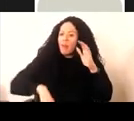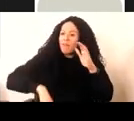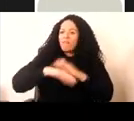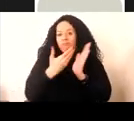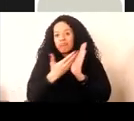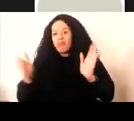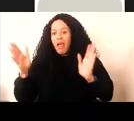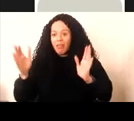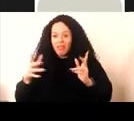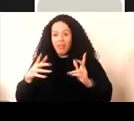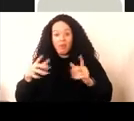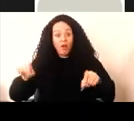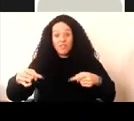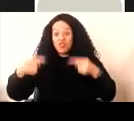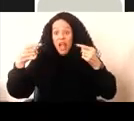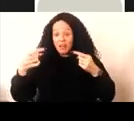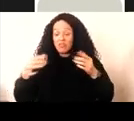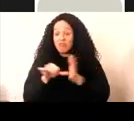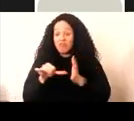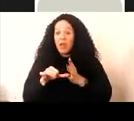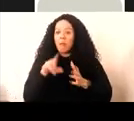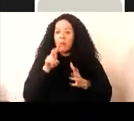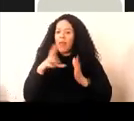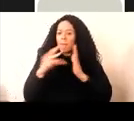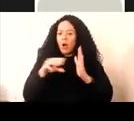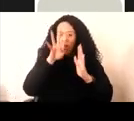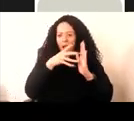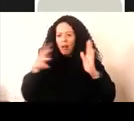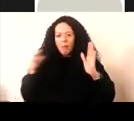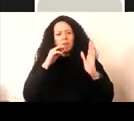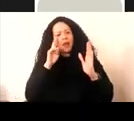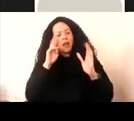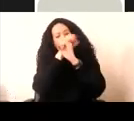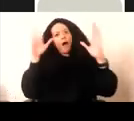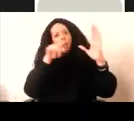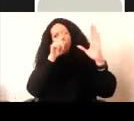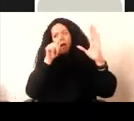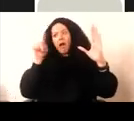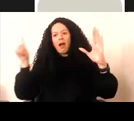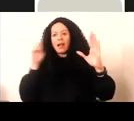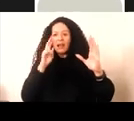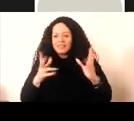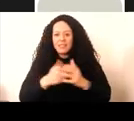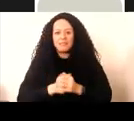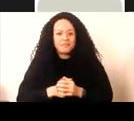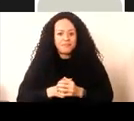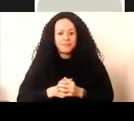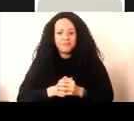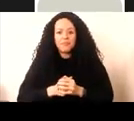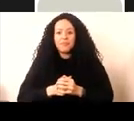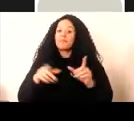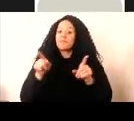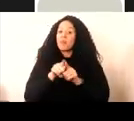The research project as a whole also brilliantly encourages greater flexibility and experimentation around born digital